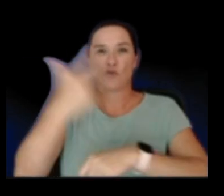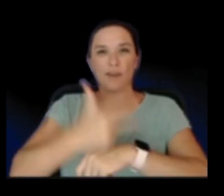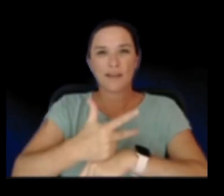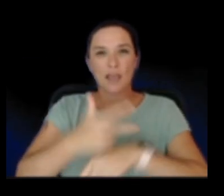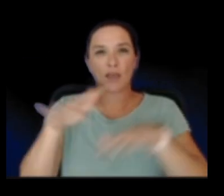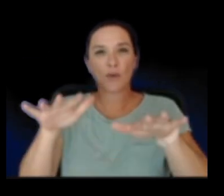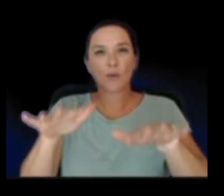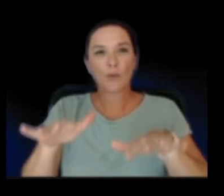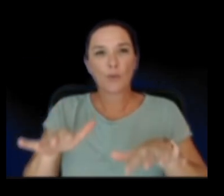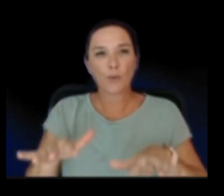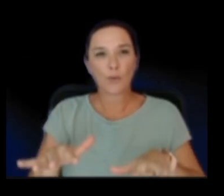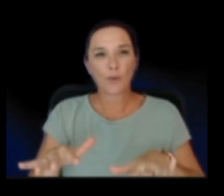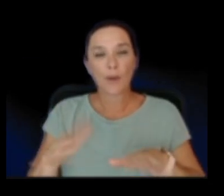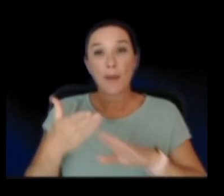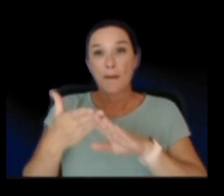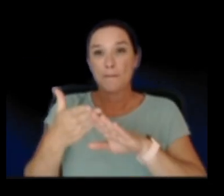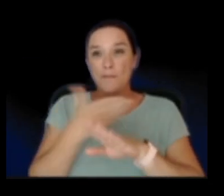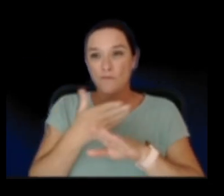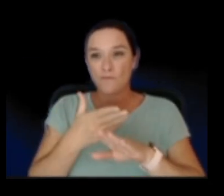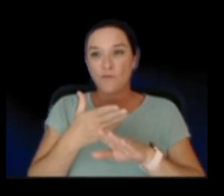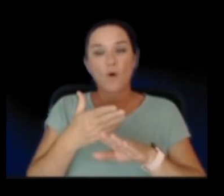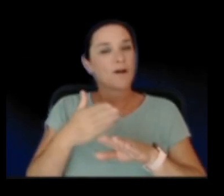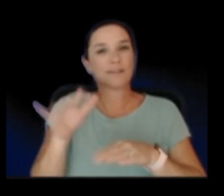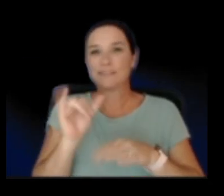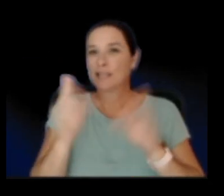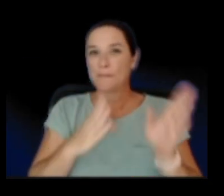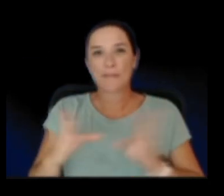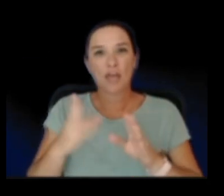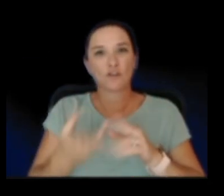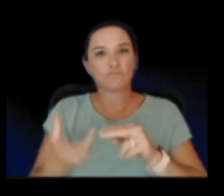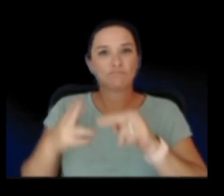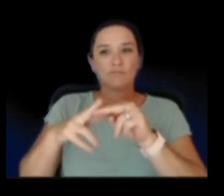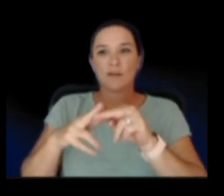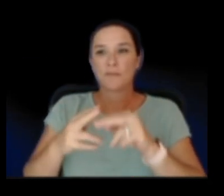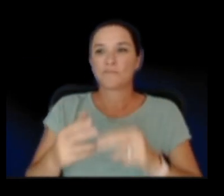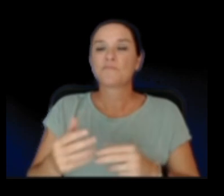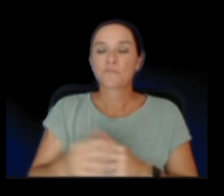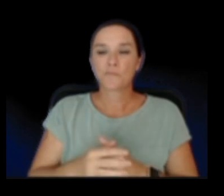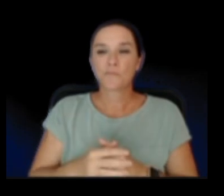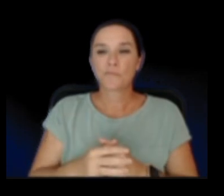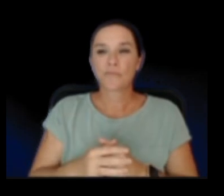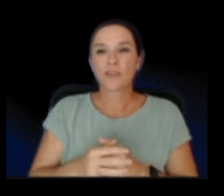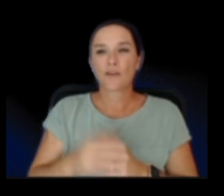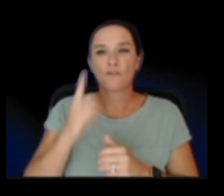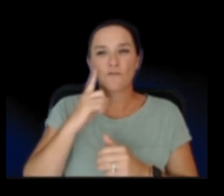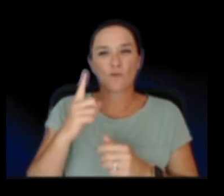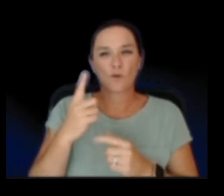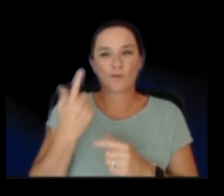before that same pattern has picked back up slightly more gently here in the last two and a half days.